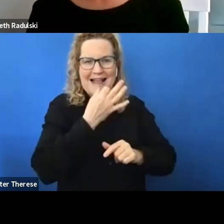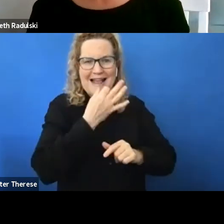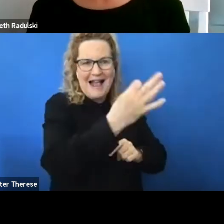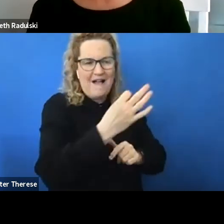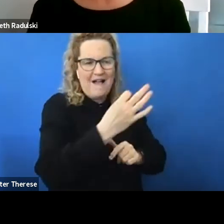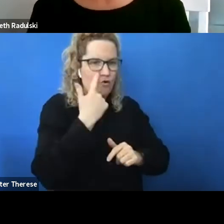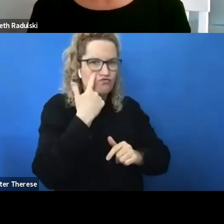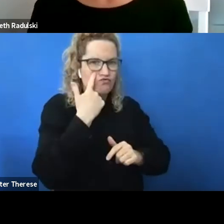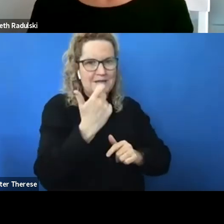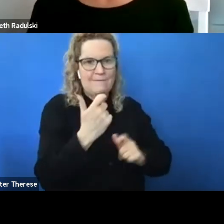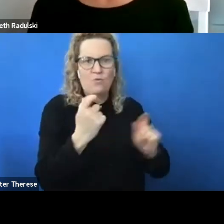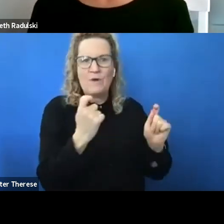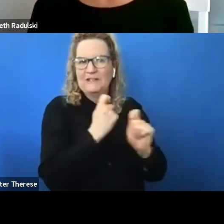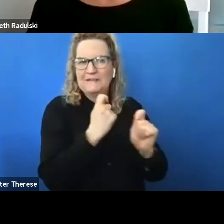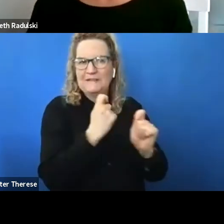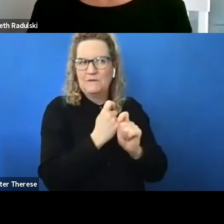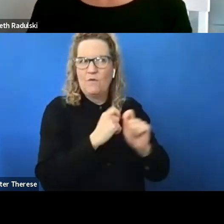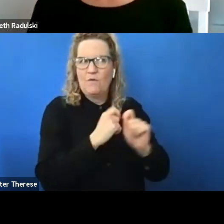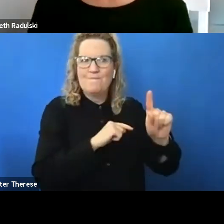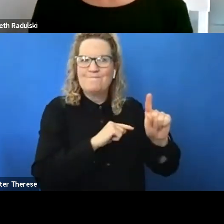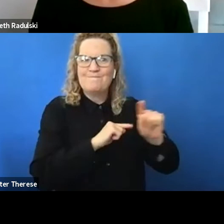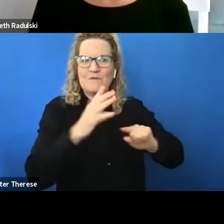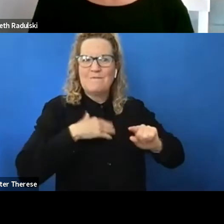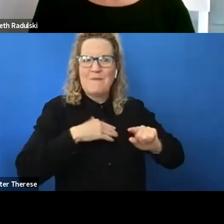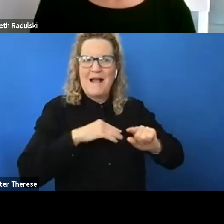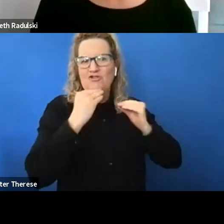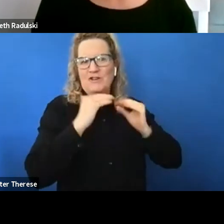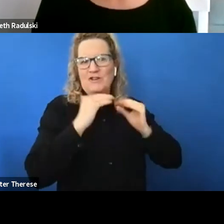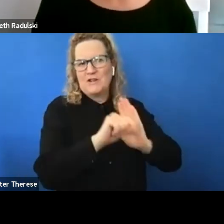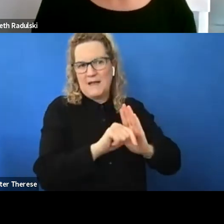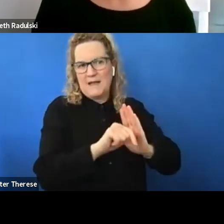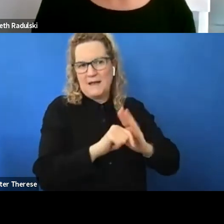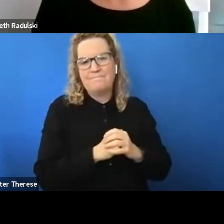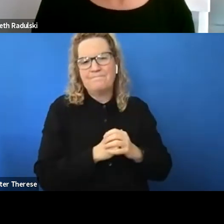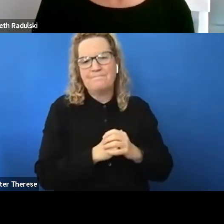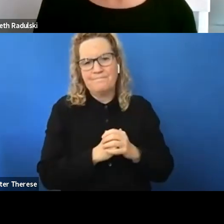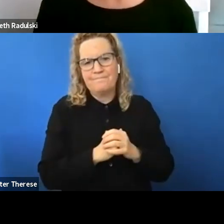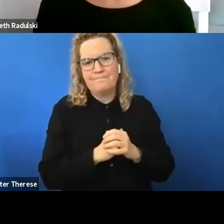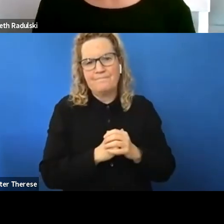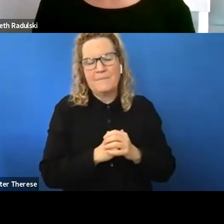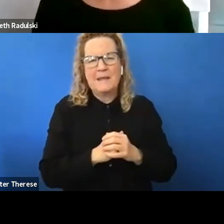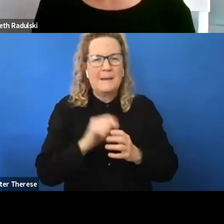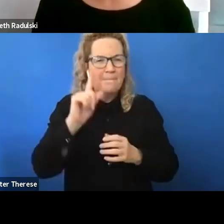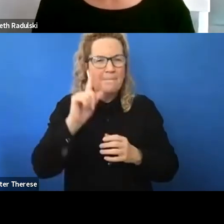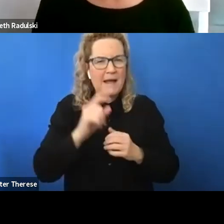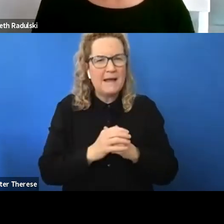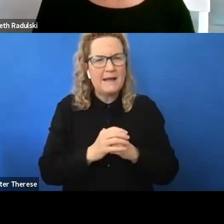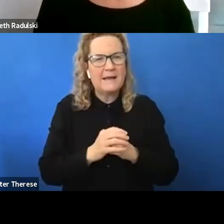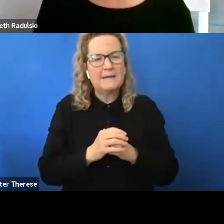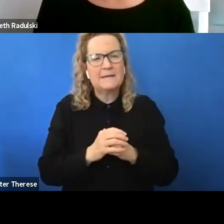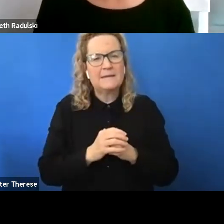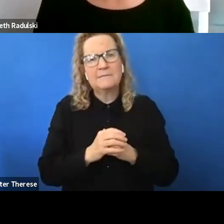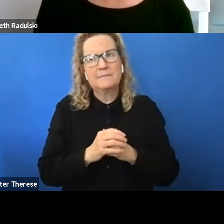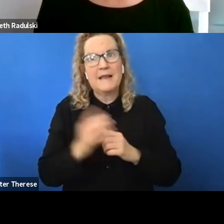of my education but there have been certain times um i actually had a supervision last week